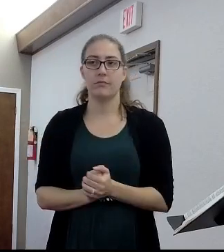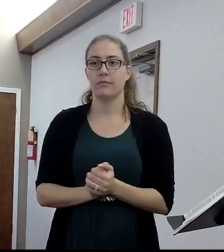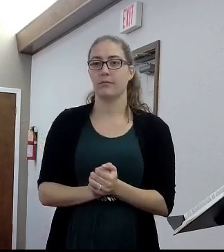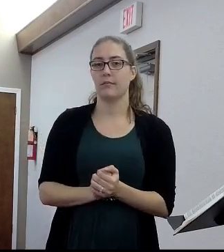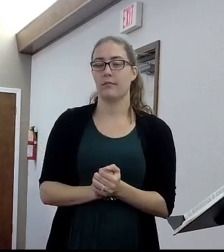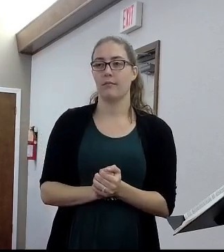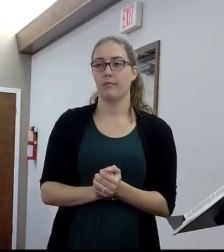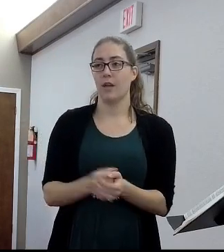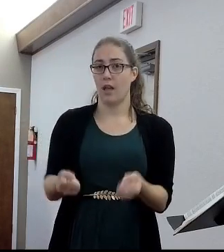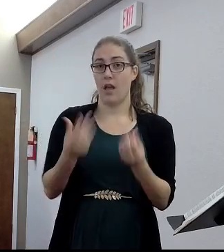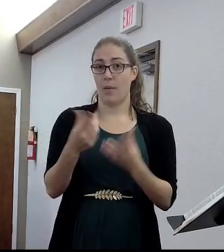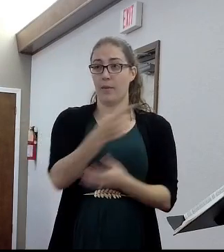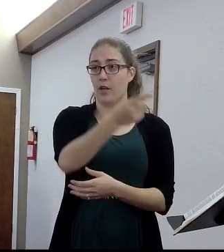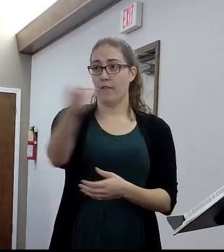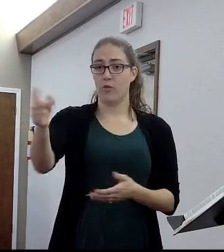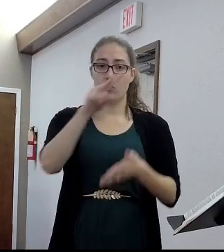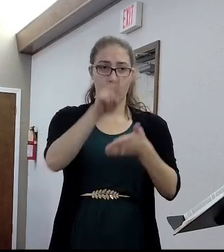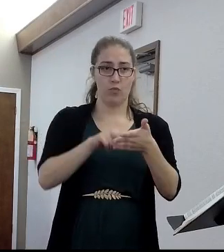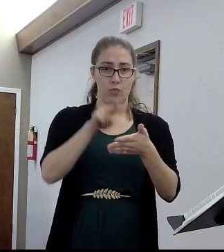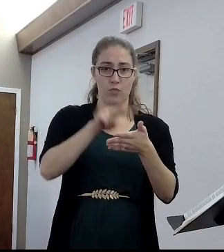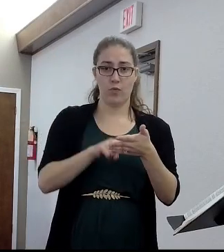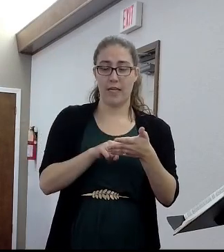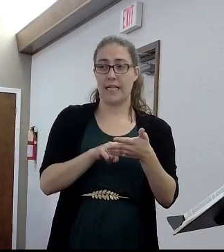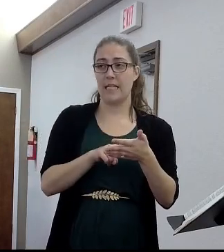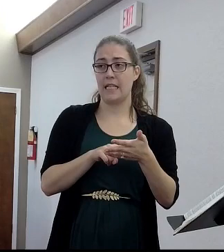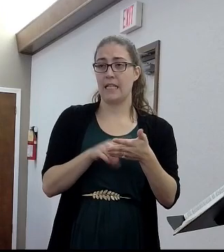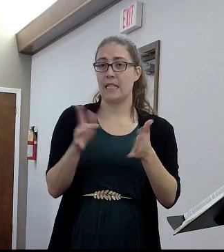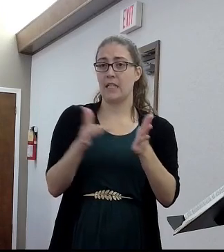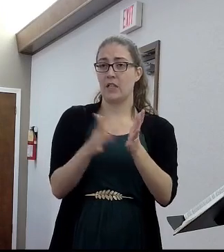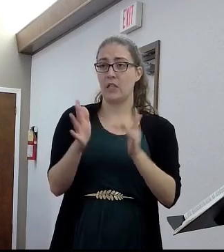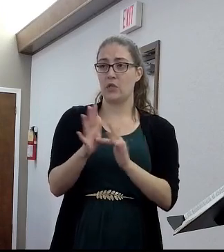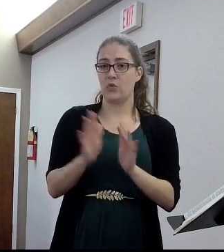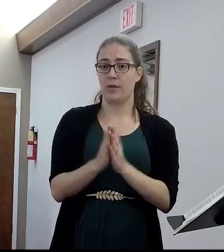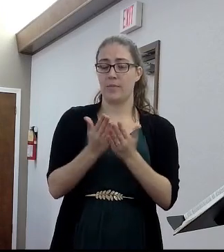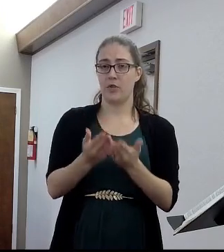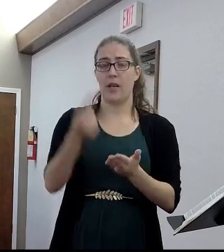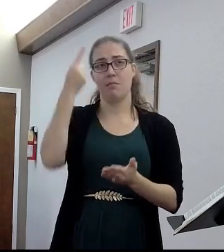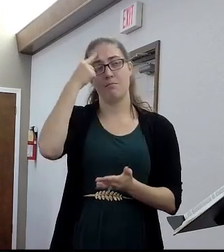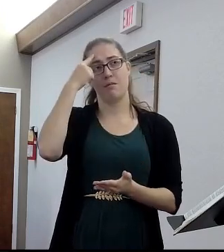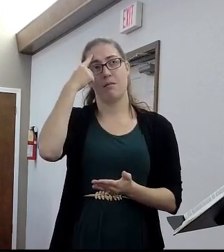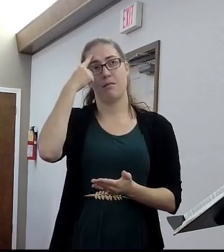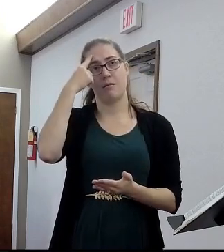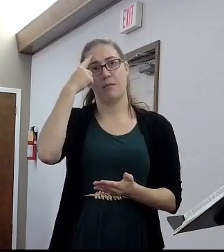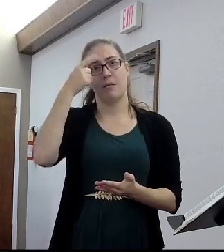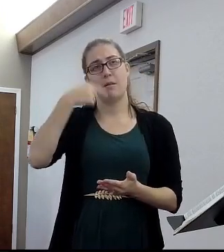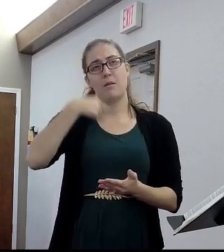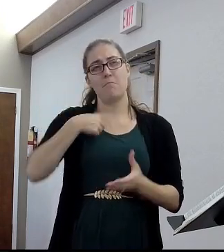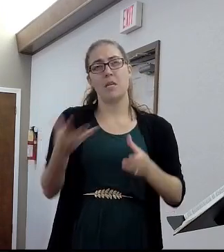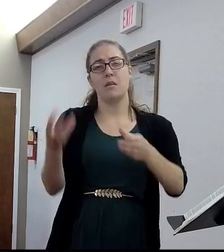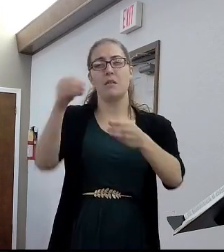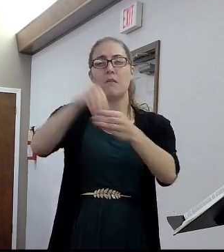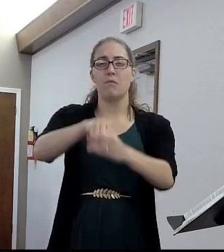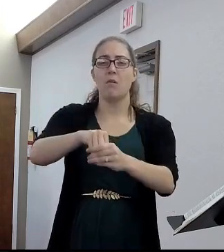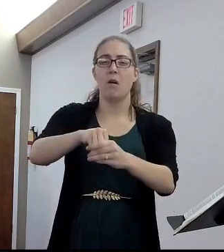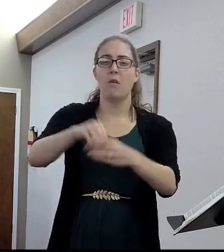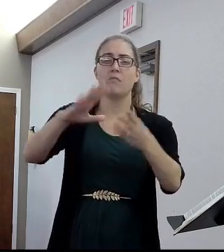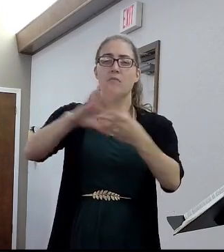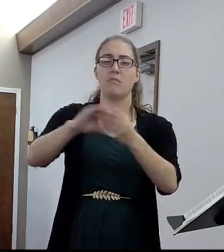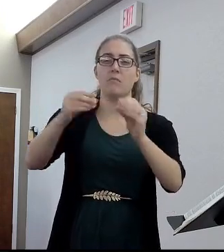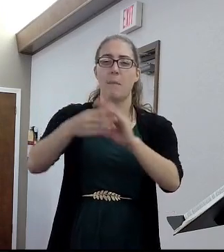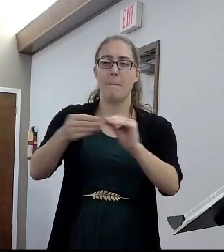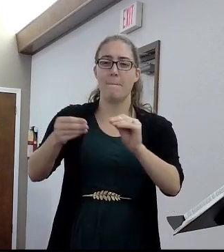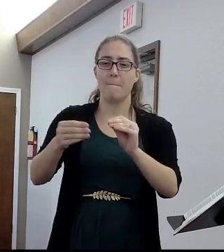many of you, this is a regular exercise when you read the scripture, you go, who am I in this passage? You know,